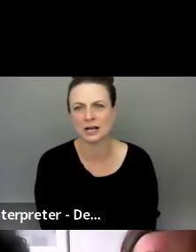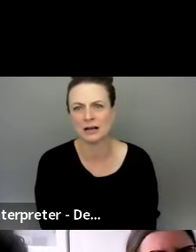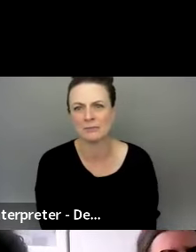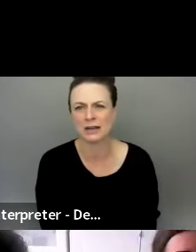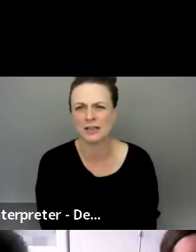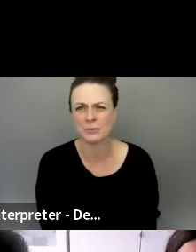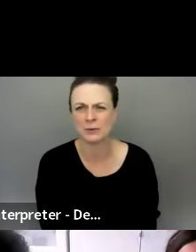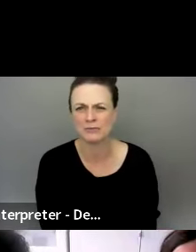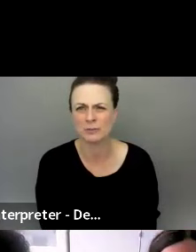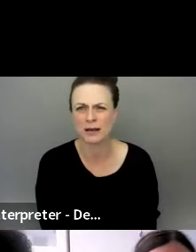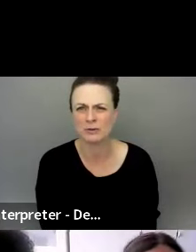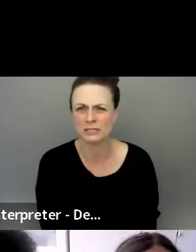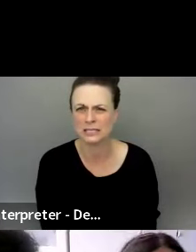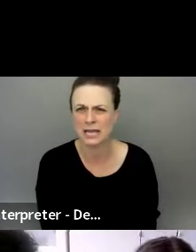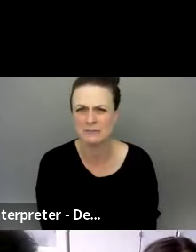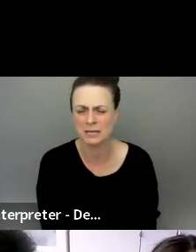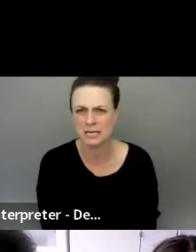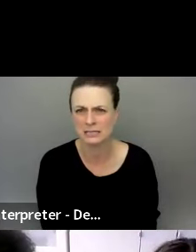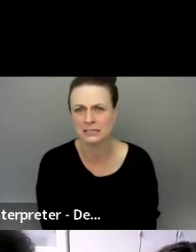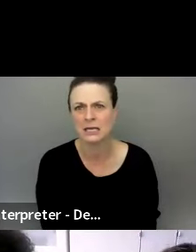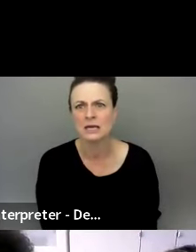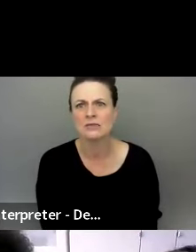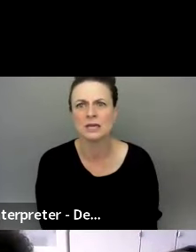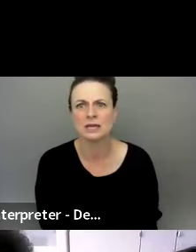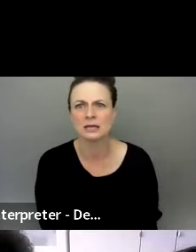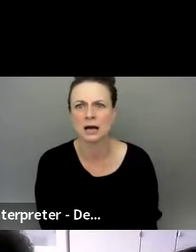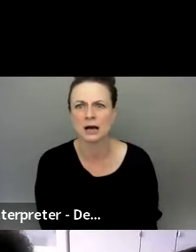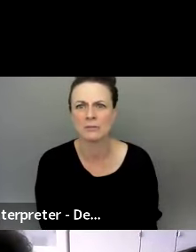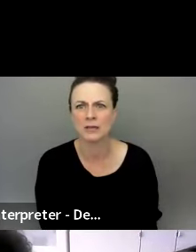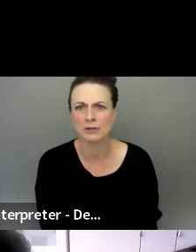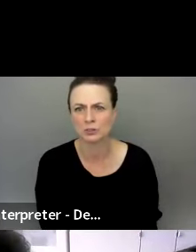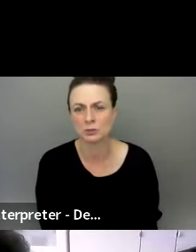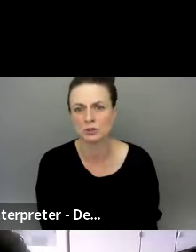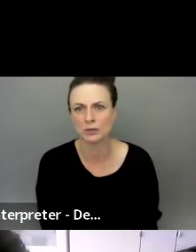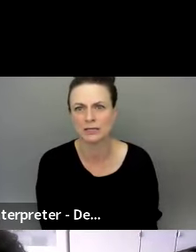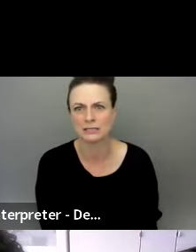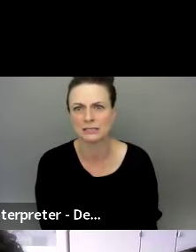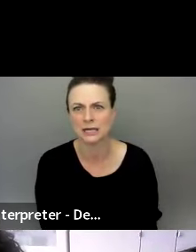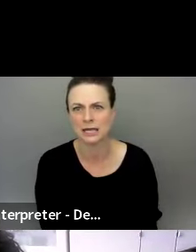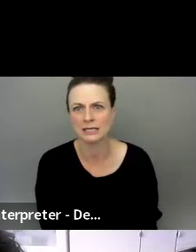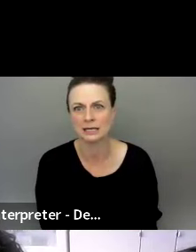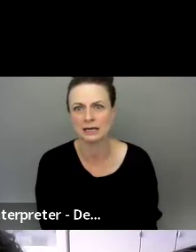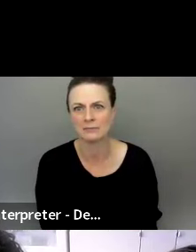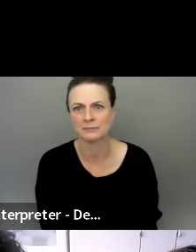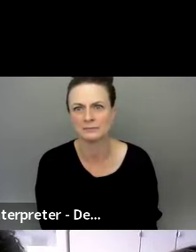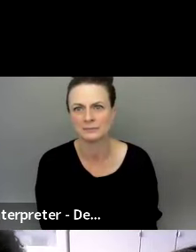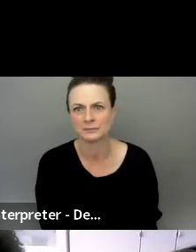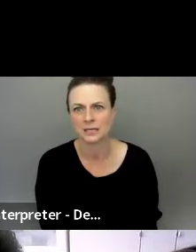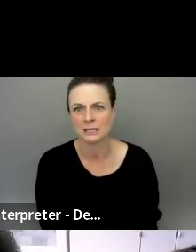challenge. But I think after about 10 minutes, then the other person will join us and